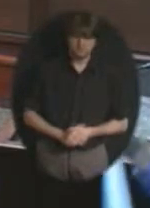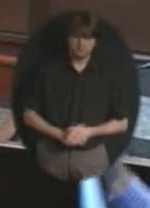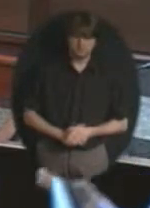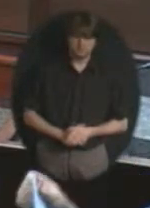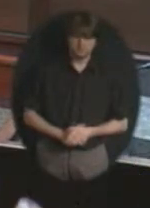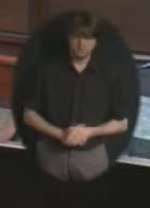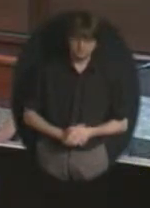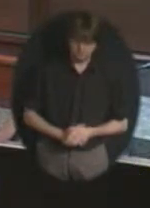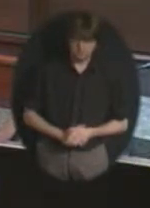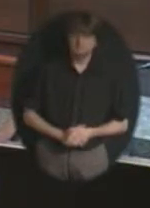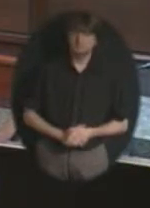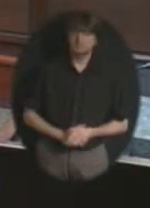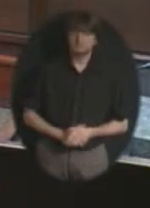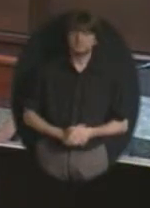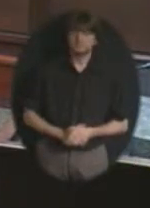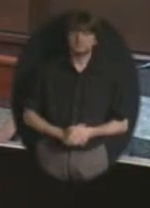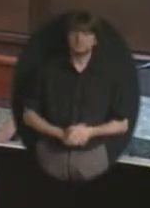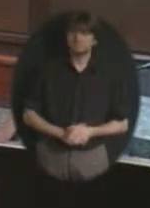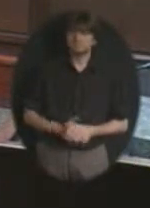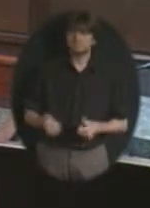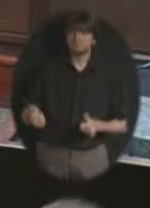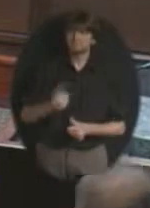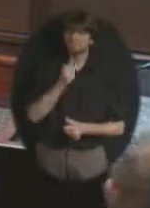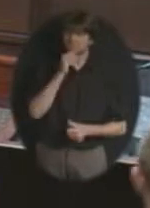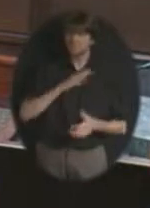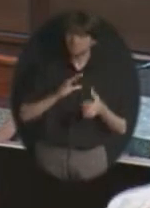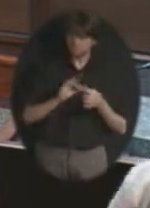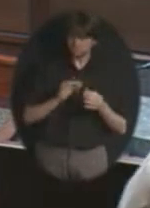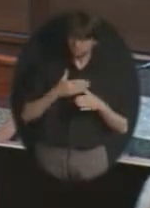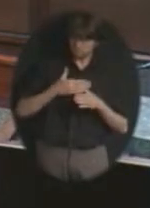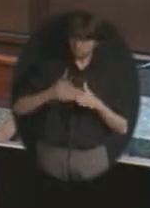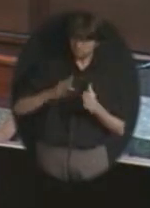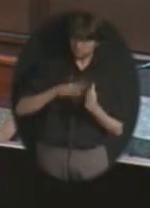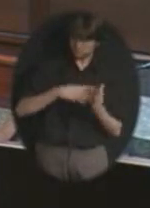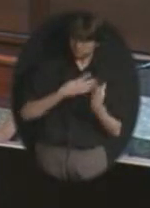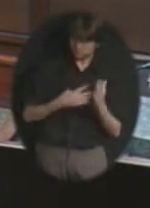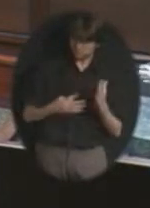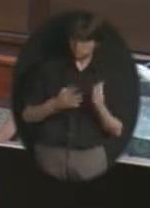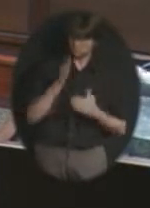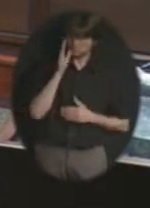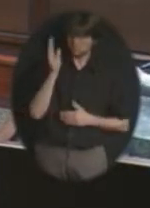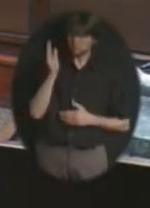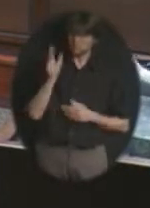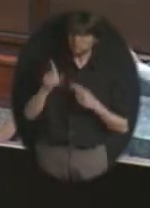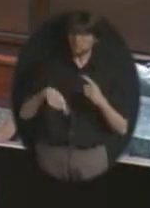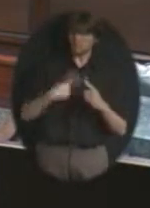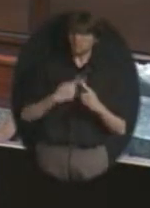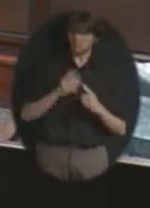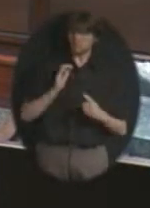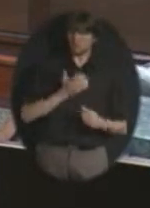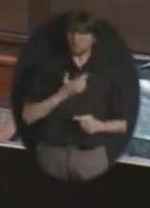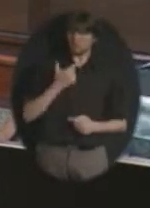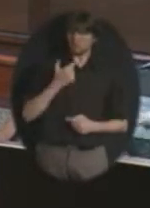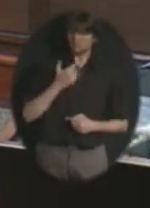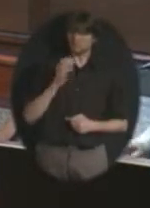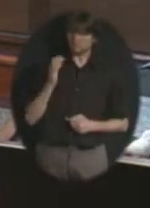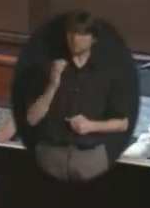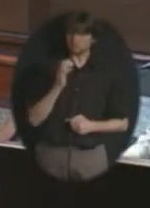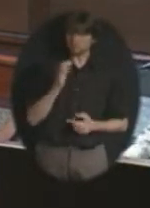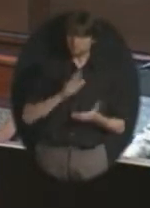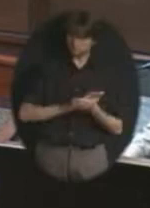Next on our agenda, we are going to have a presentation on our 21st century high school programs, which are celebrating their 10th anniversary.